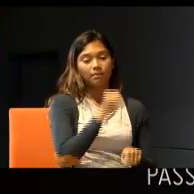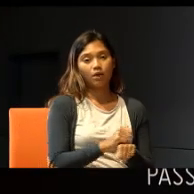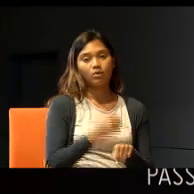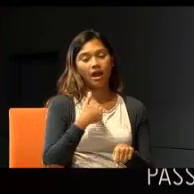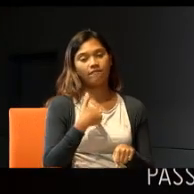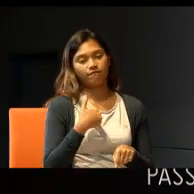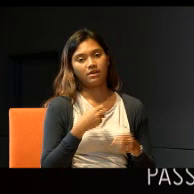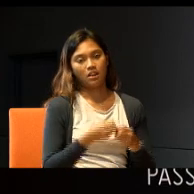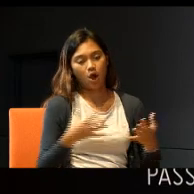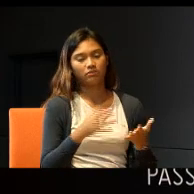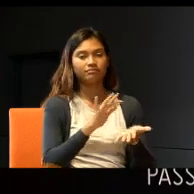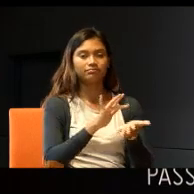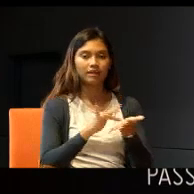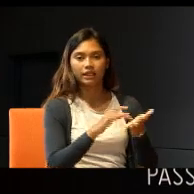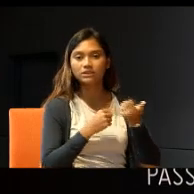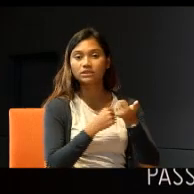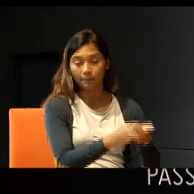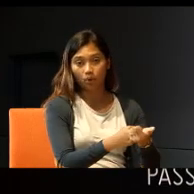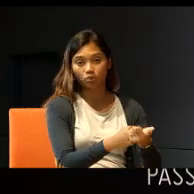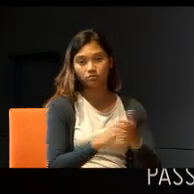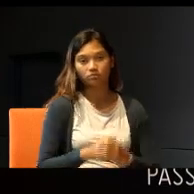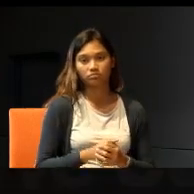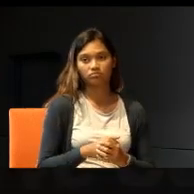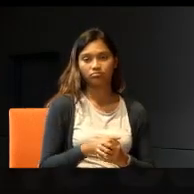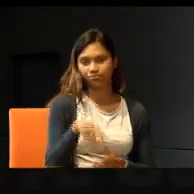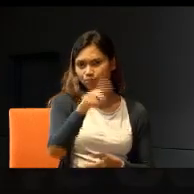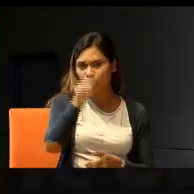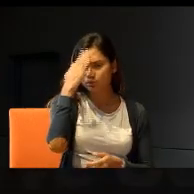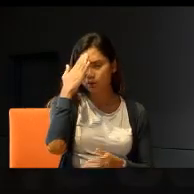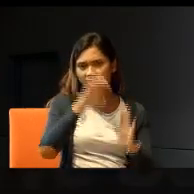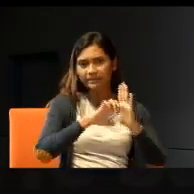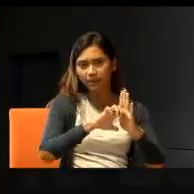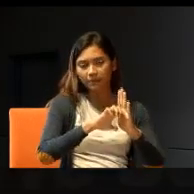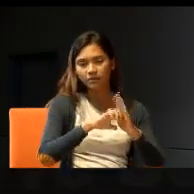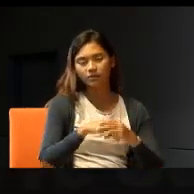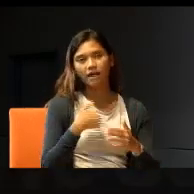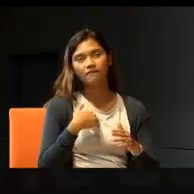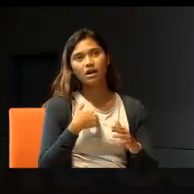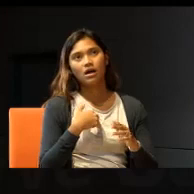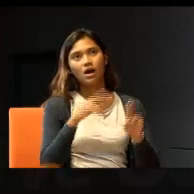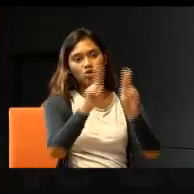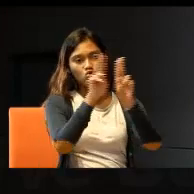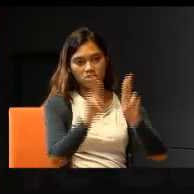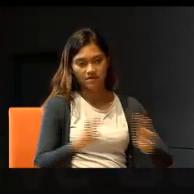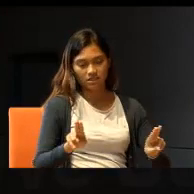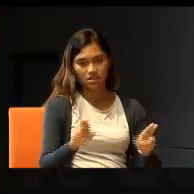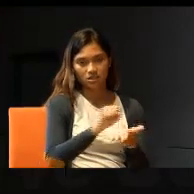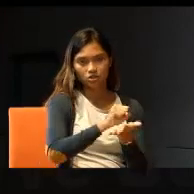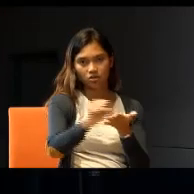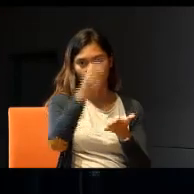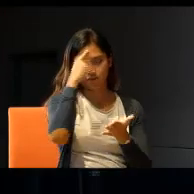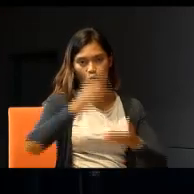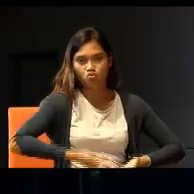medical support. Do you, do you know, for example, that there is, a universal screening, for newborns,